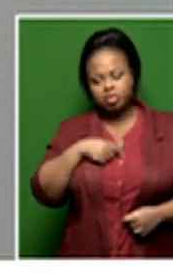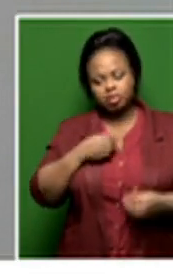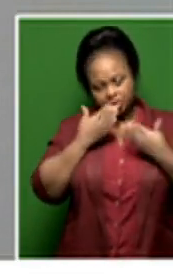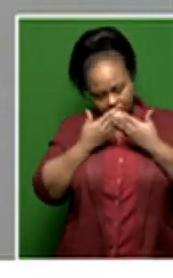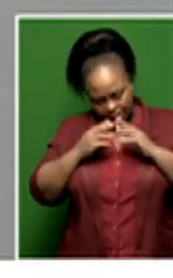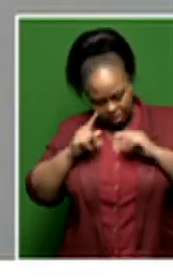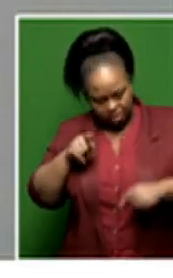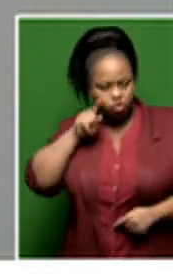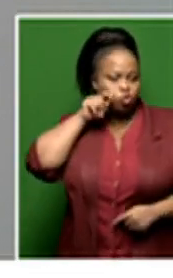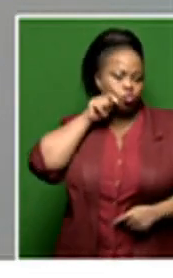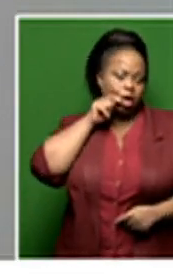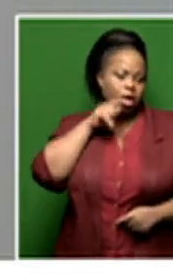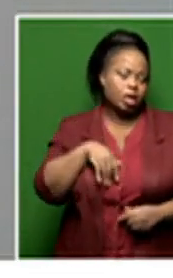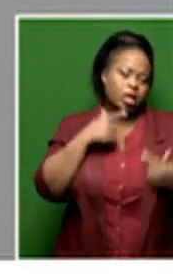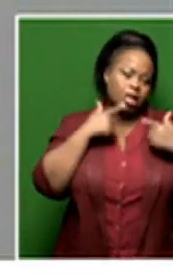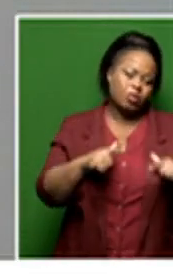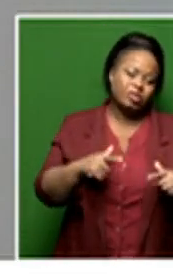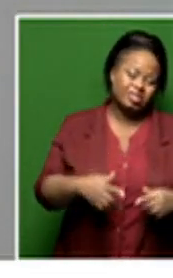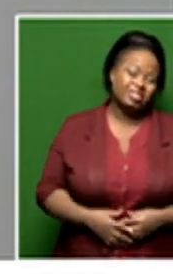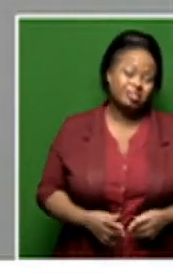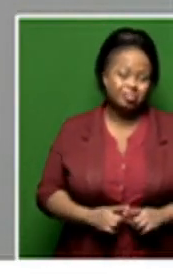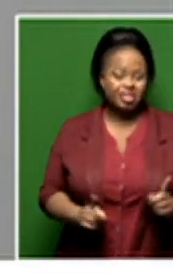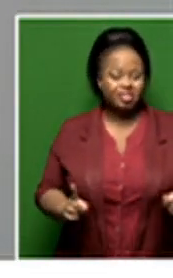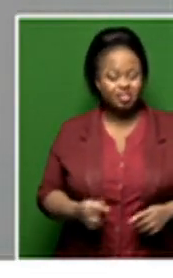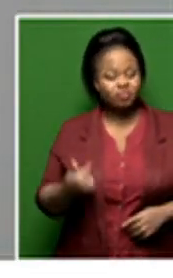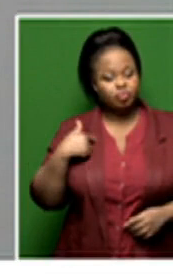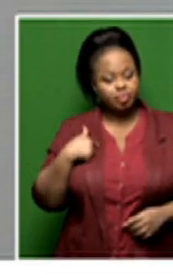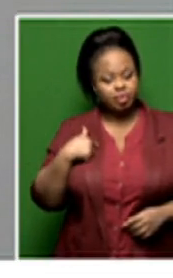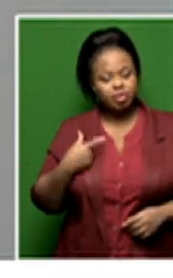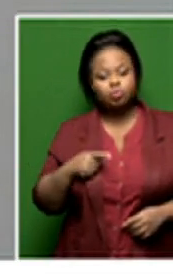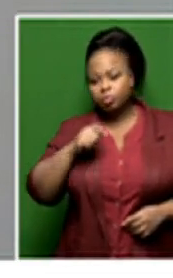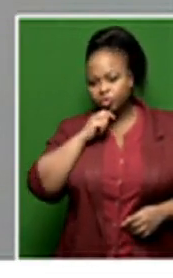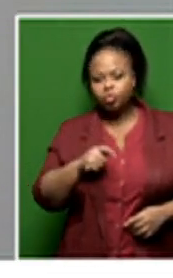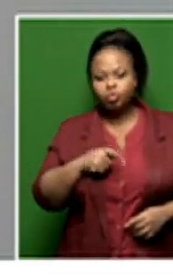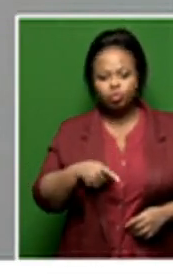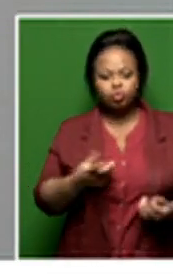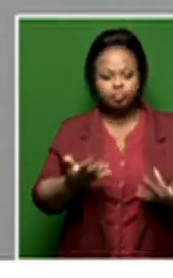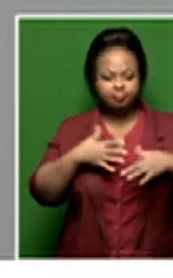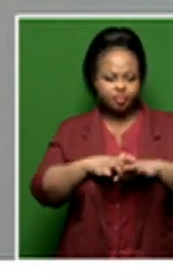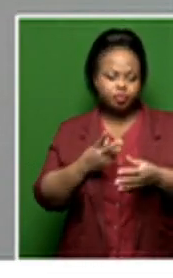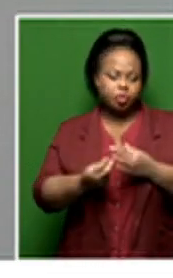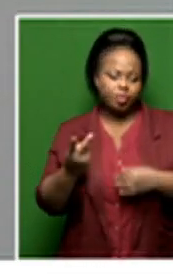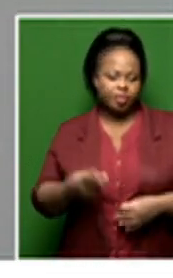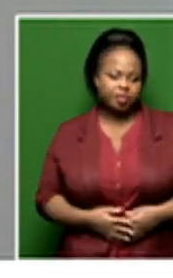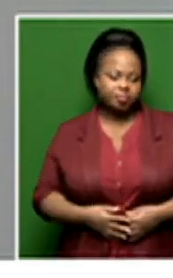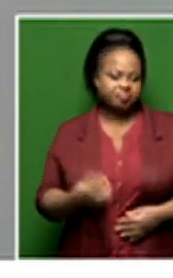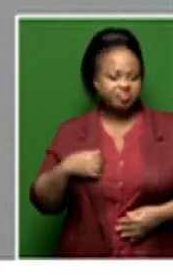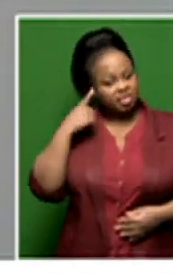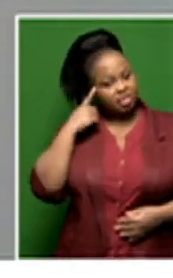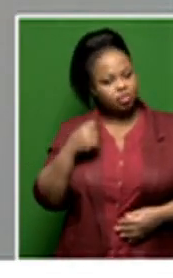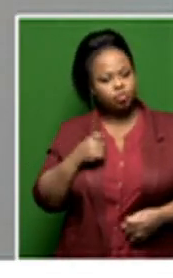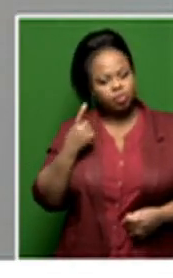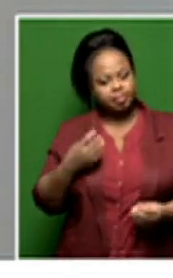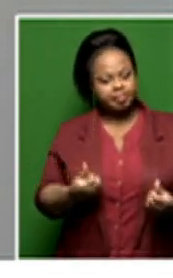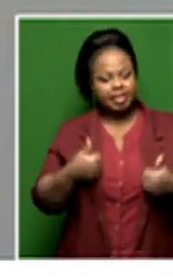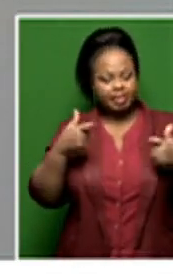language for me to really infuse the two together. Yeah. So I think that was his biggest.